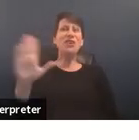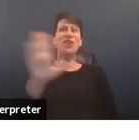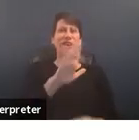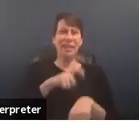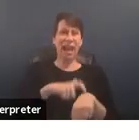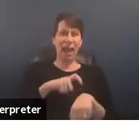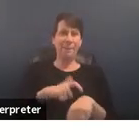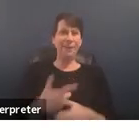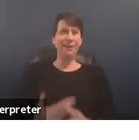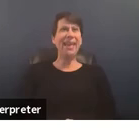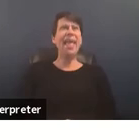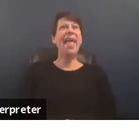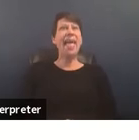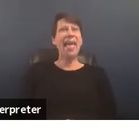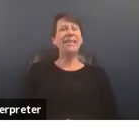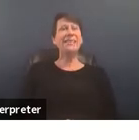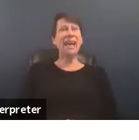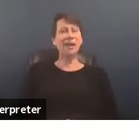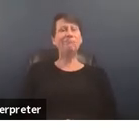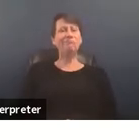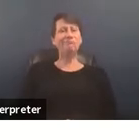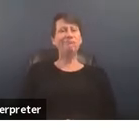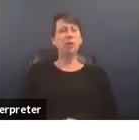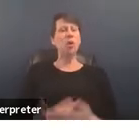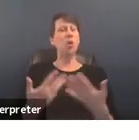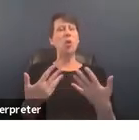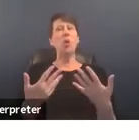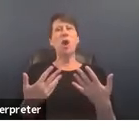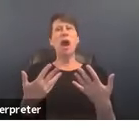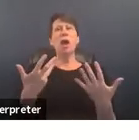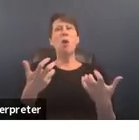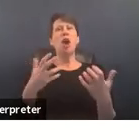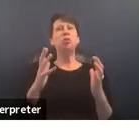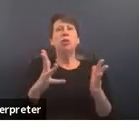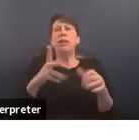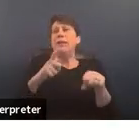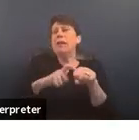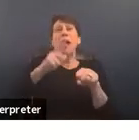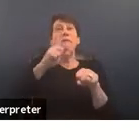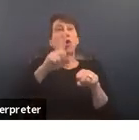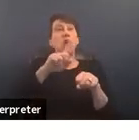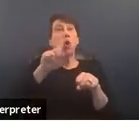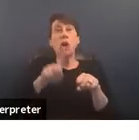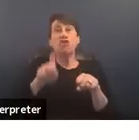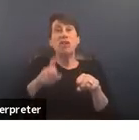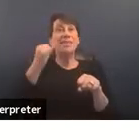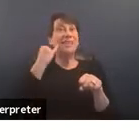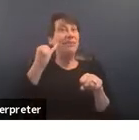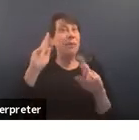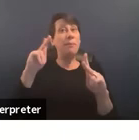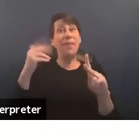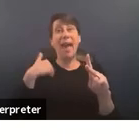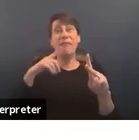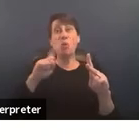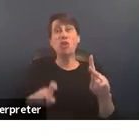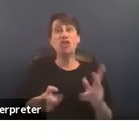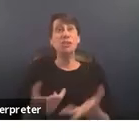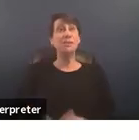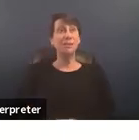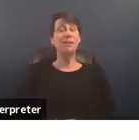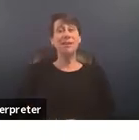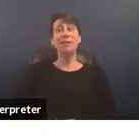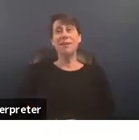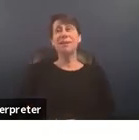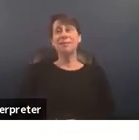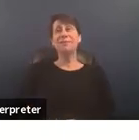um and want to leave space for questions if folks have any um but just